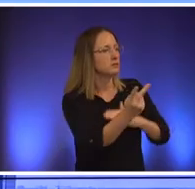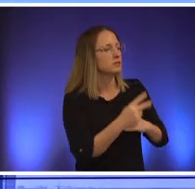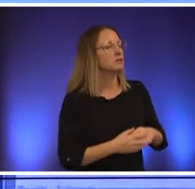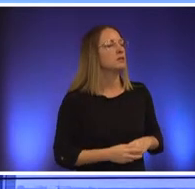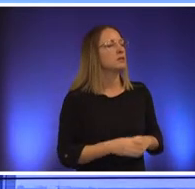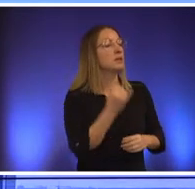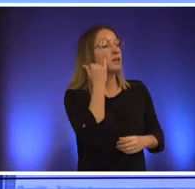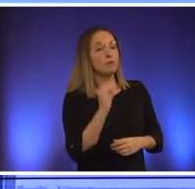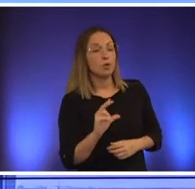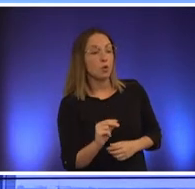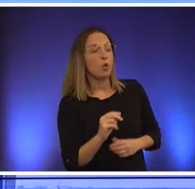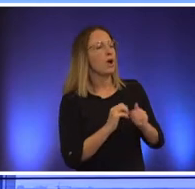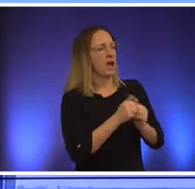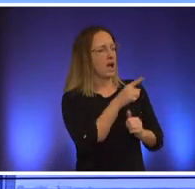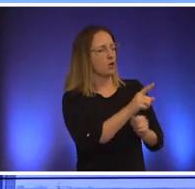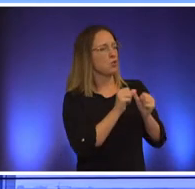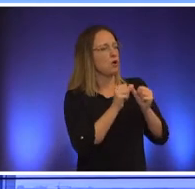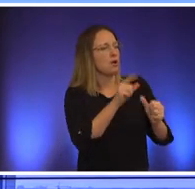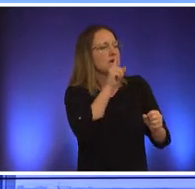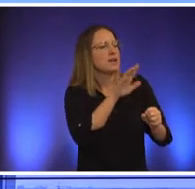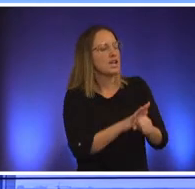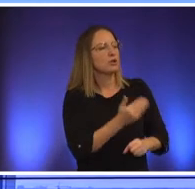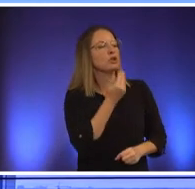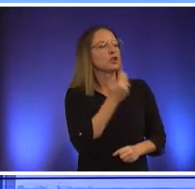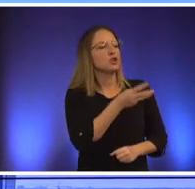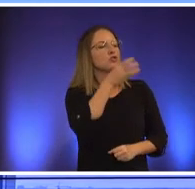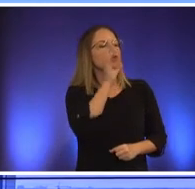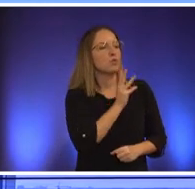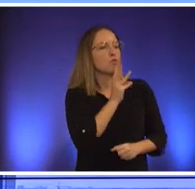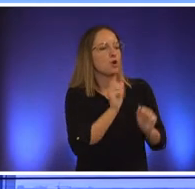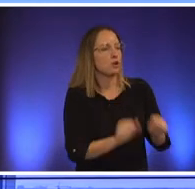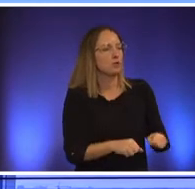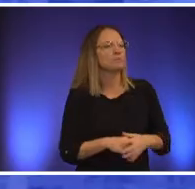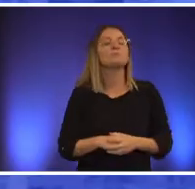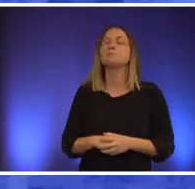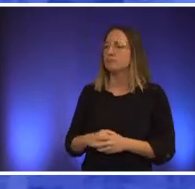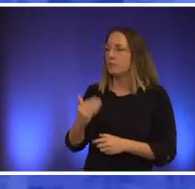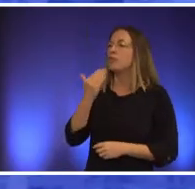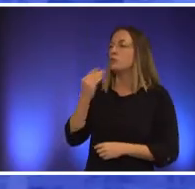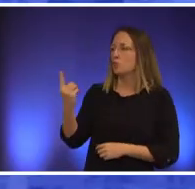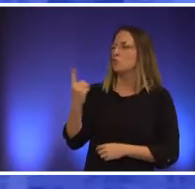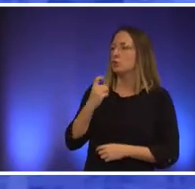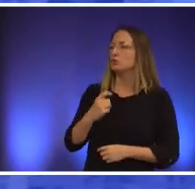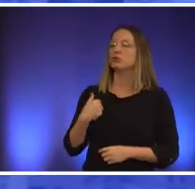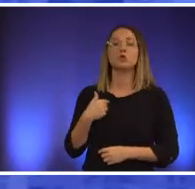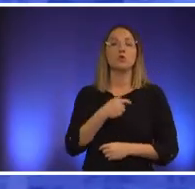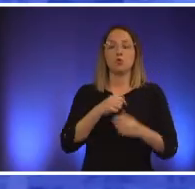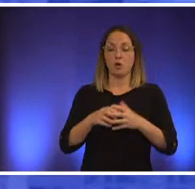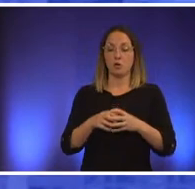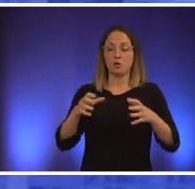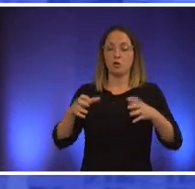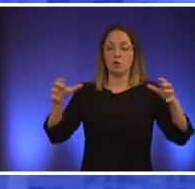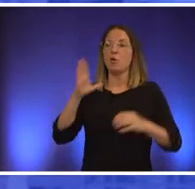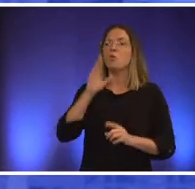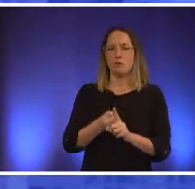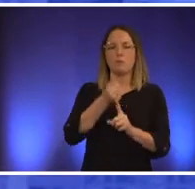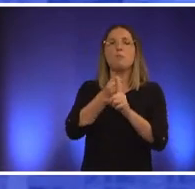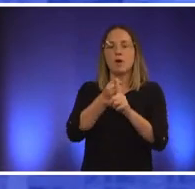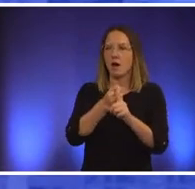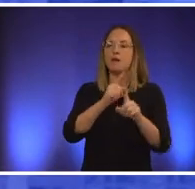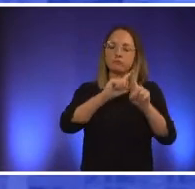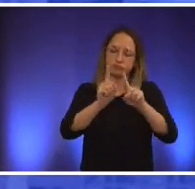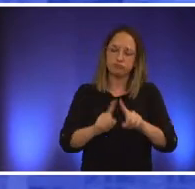supplies well it's it's a valid question with with the growth comes impacts in other ways and how are how's our water supply